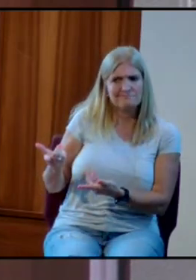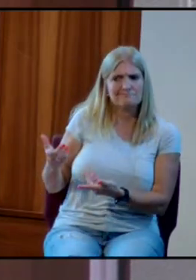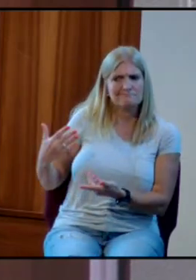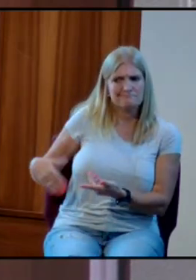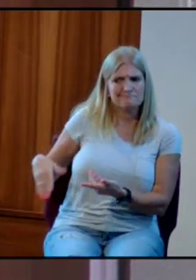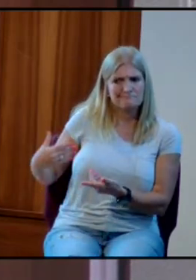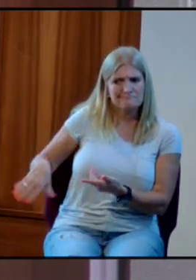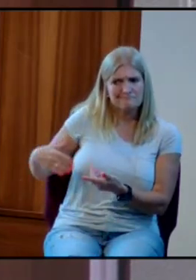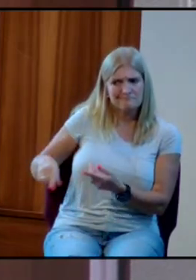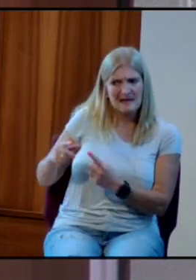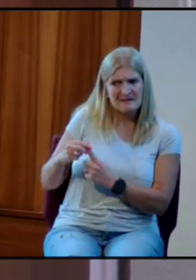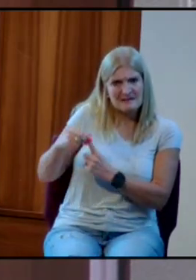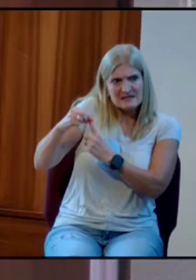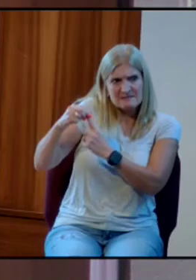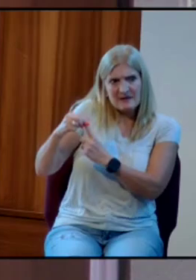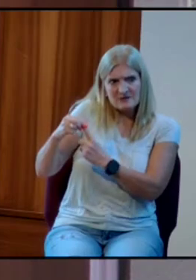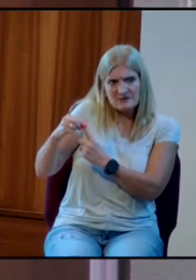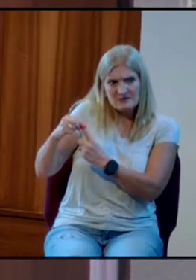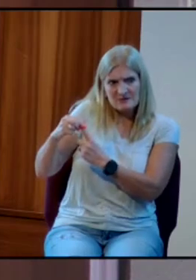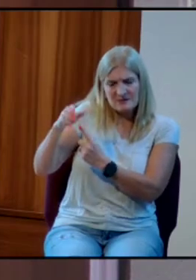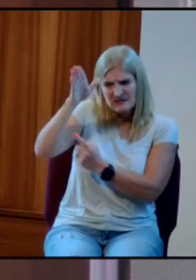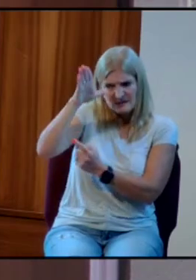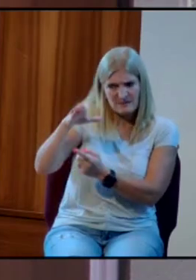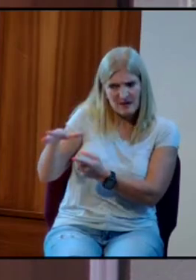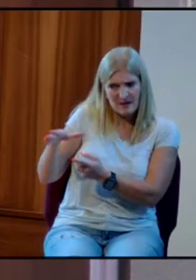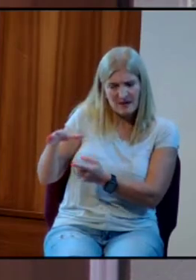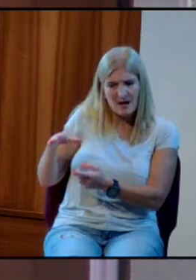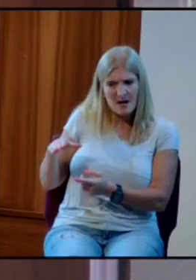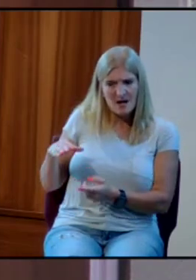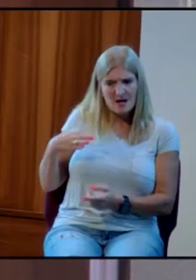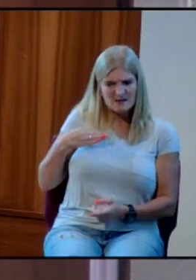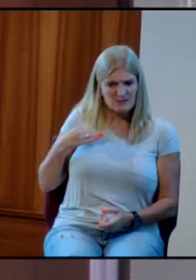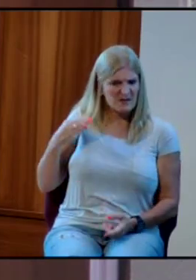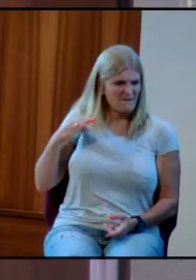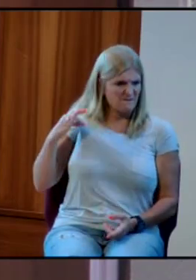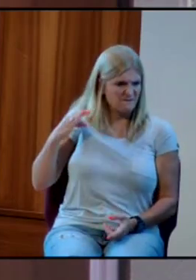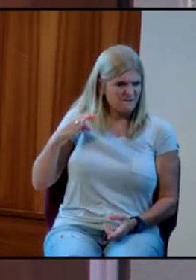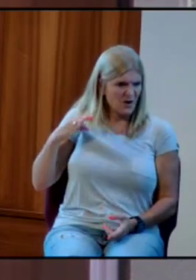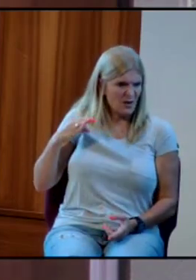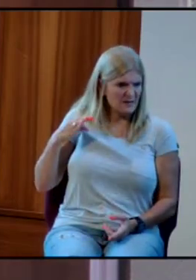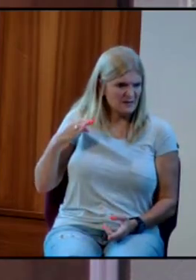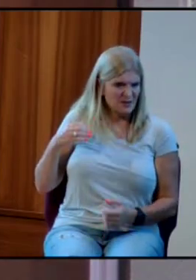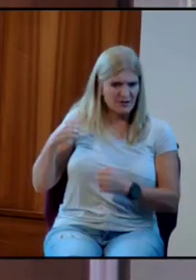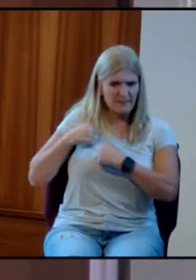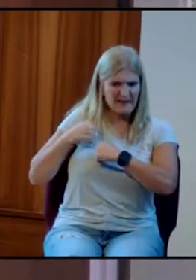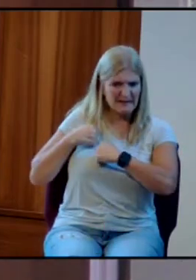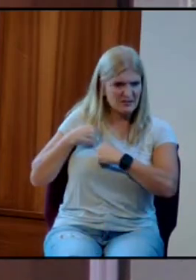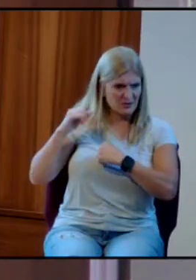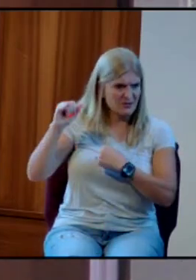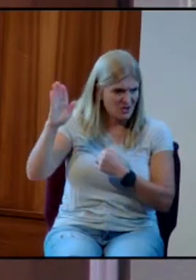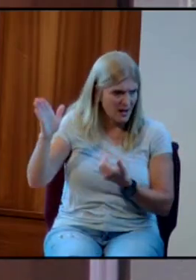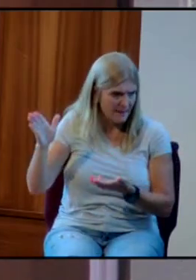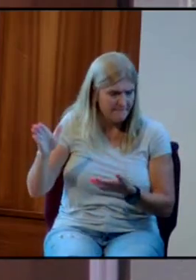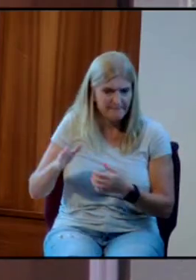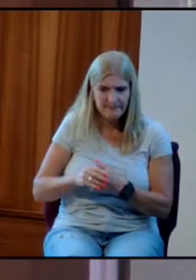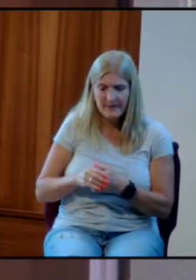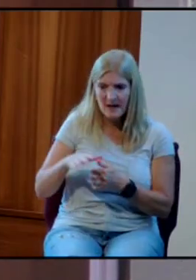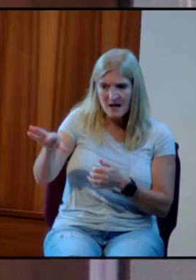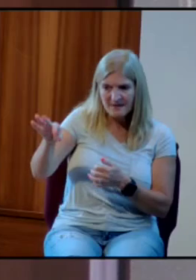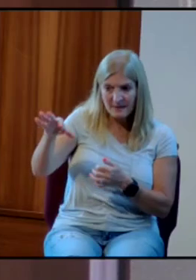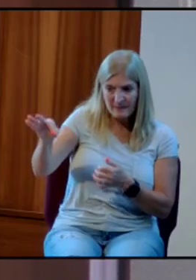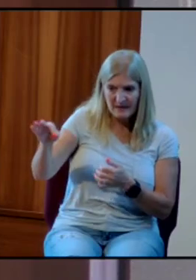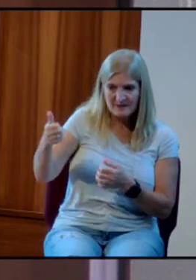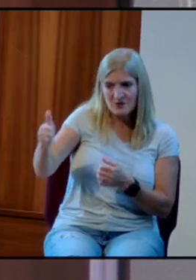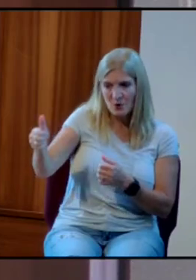awesome. And because this was a volunteer military unit, they elected their own